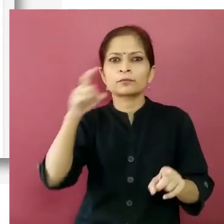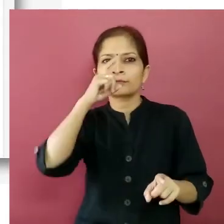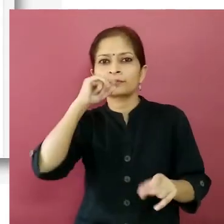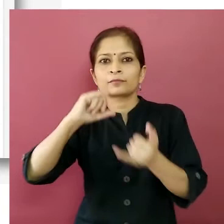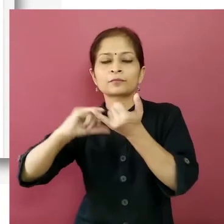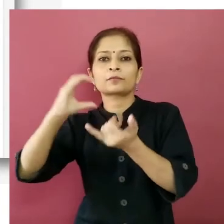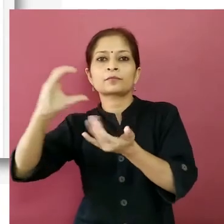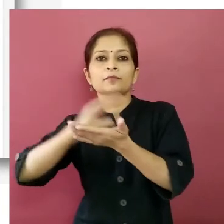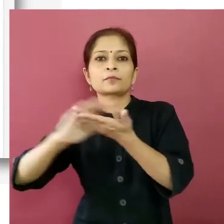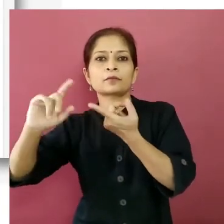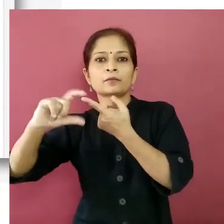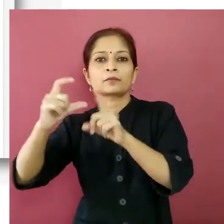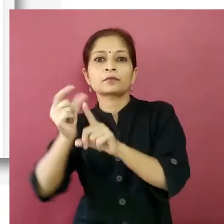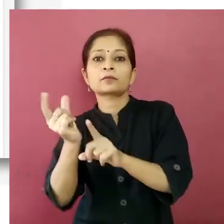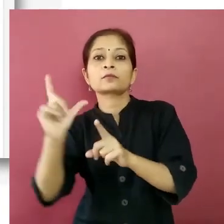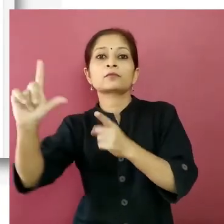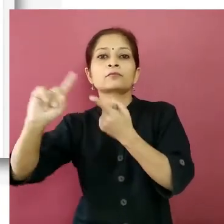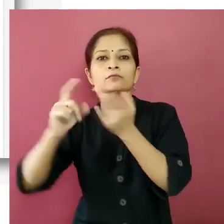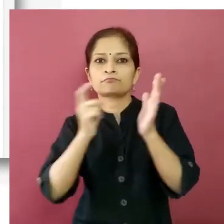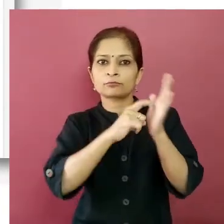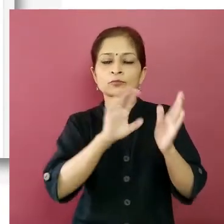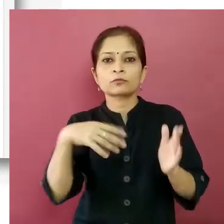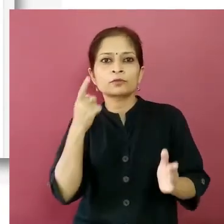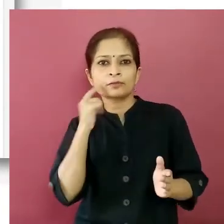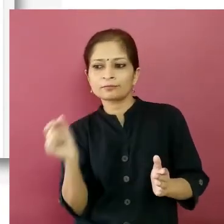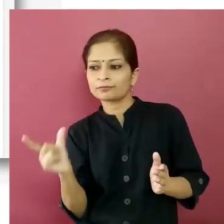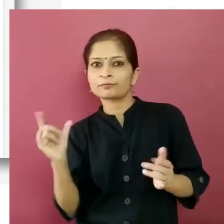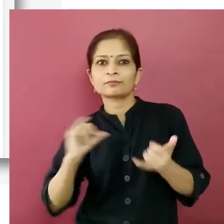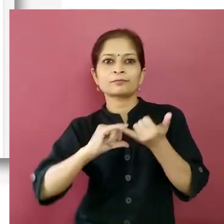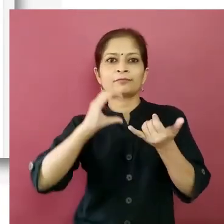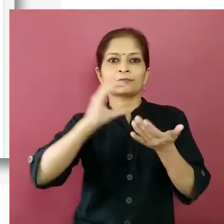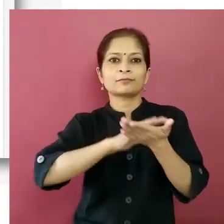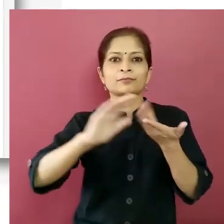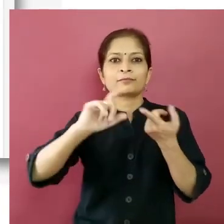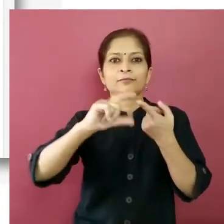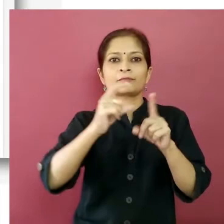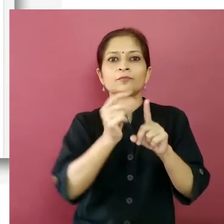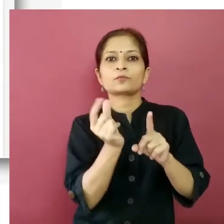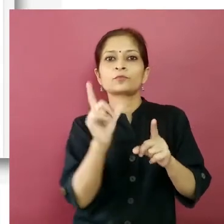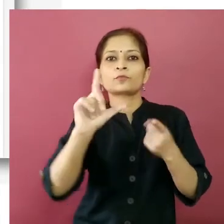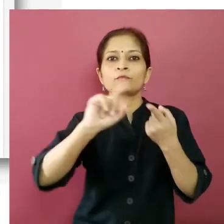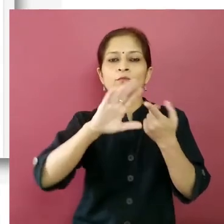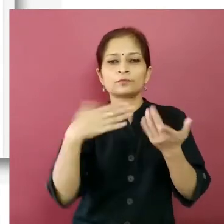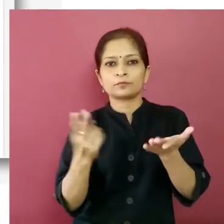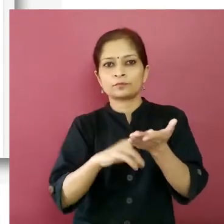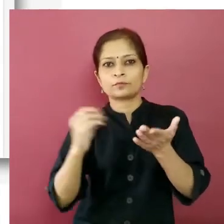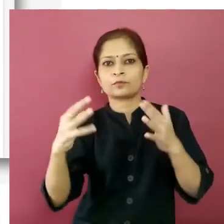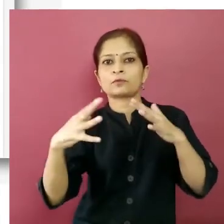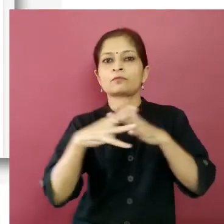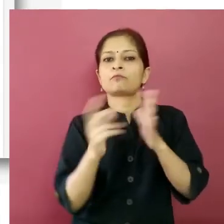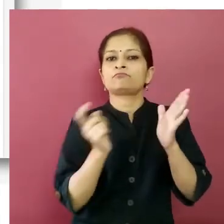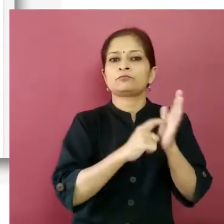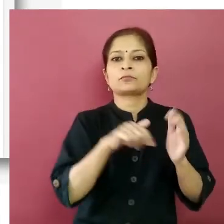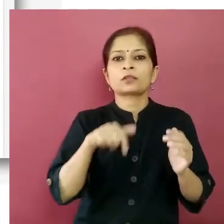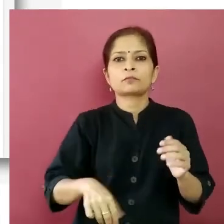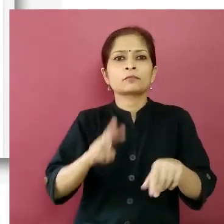pop-up at the bottom of the screen you can also schedule an appointment for more than one member by clicking on